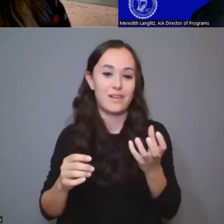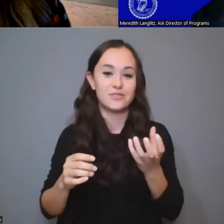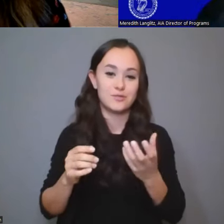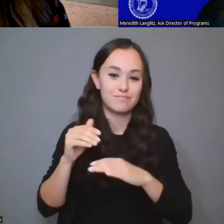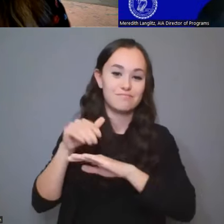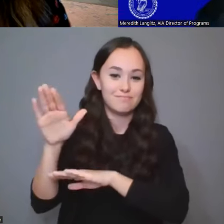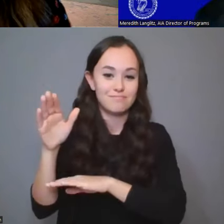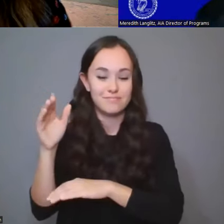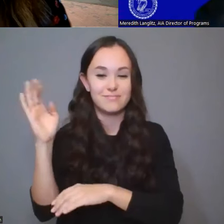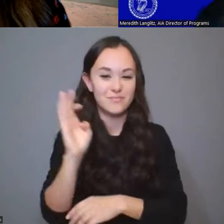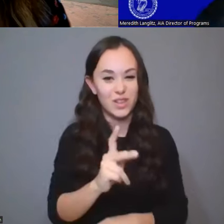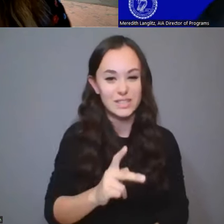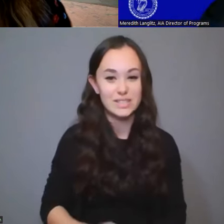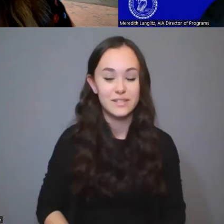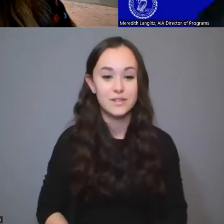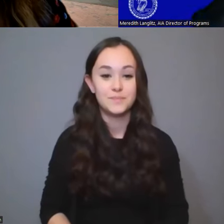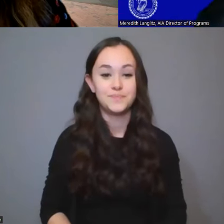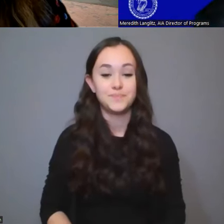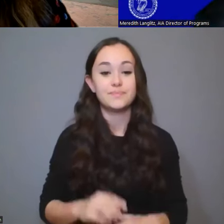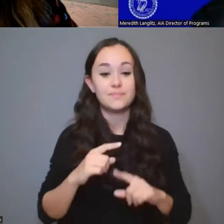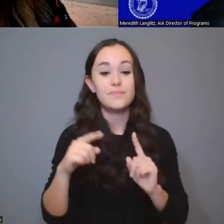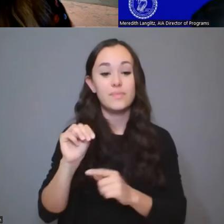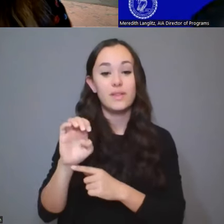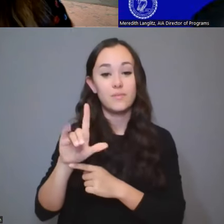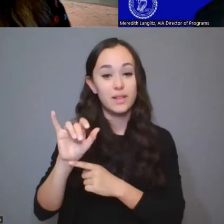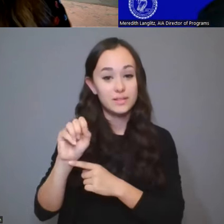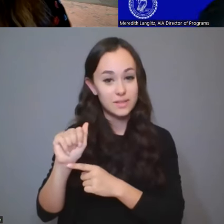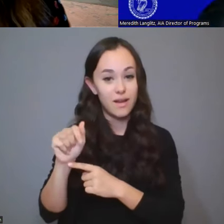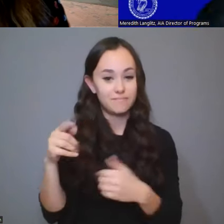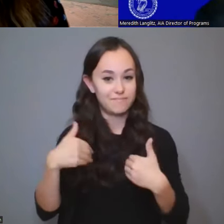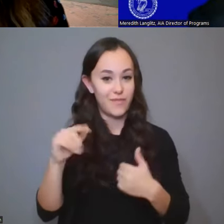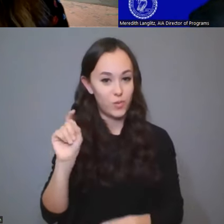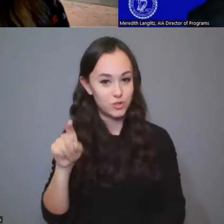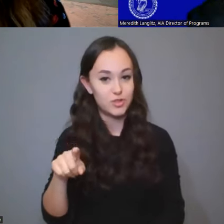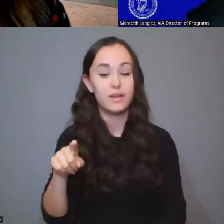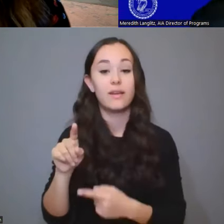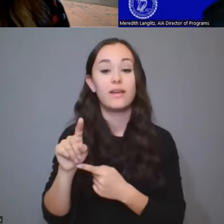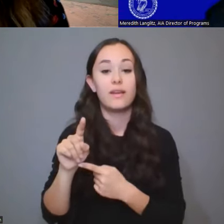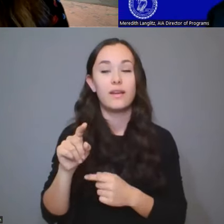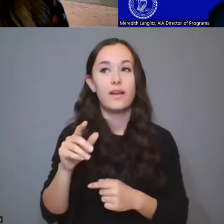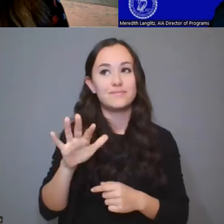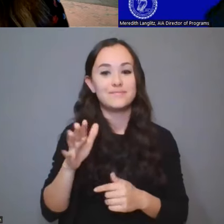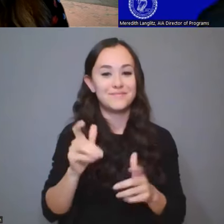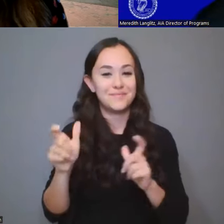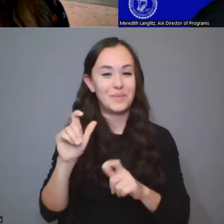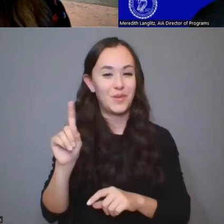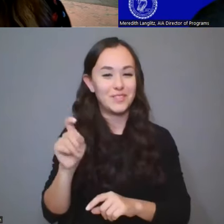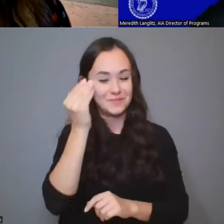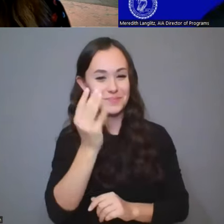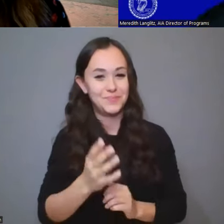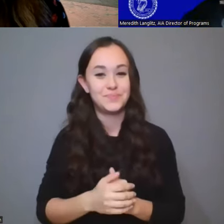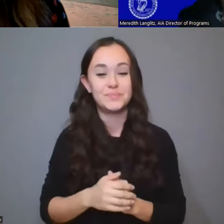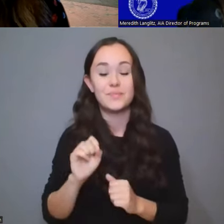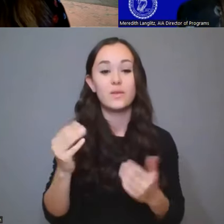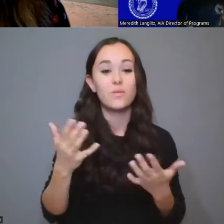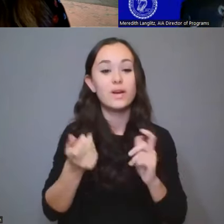put some time to this question that Melissa Franks posed, which is what, and it's kind of a, it's a big one. So, what changes need